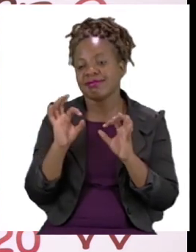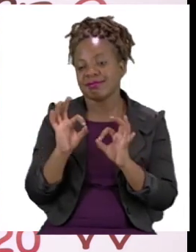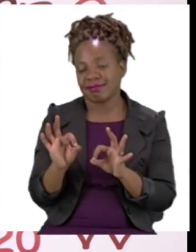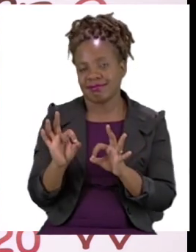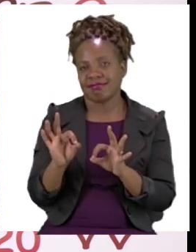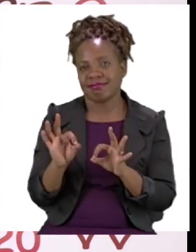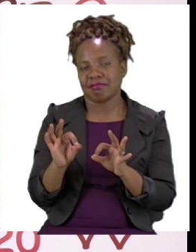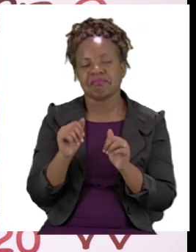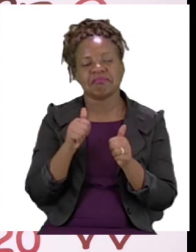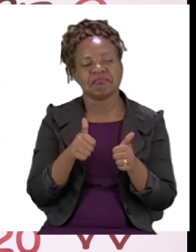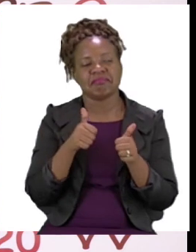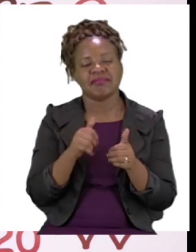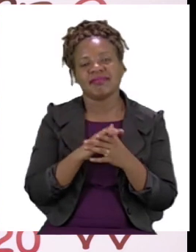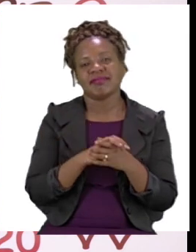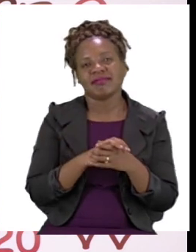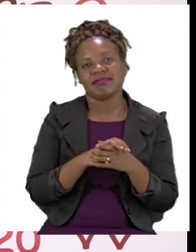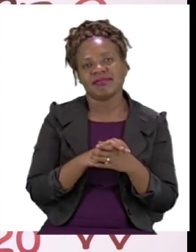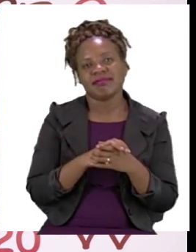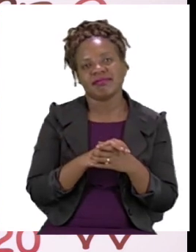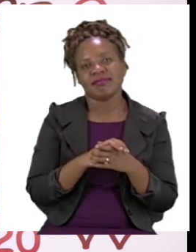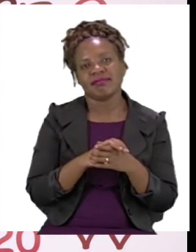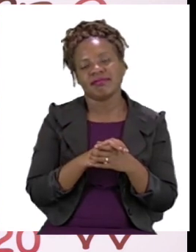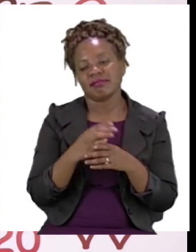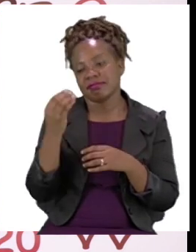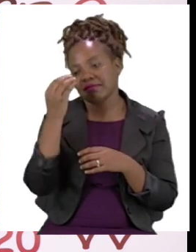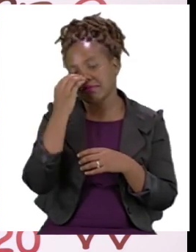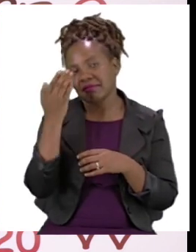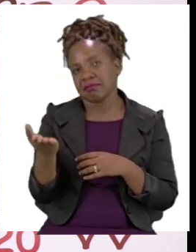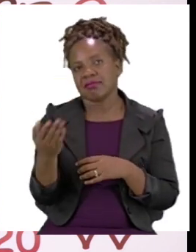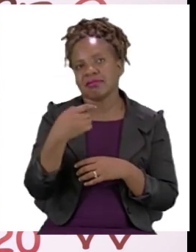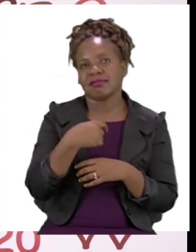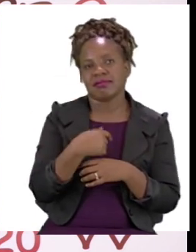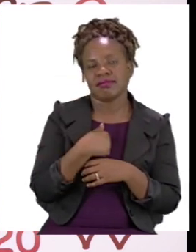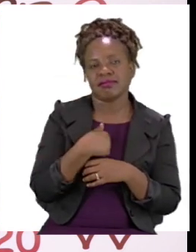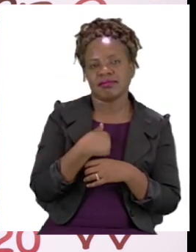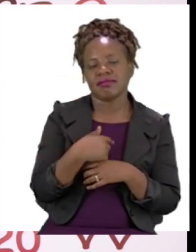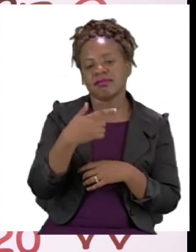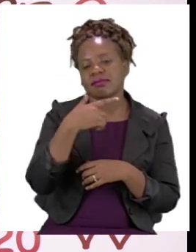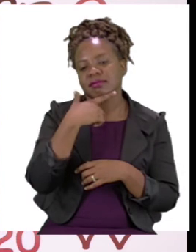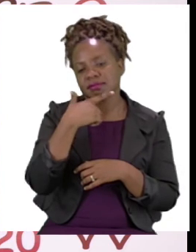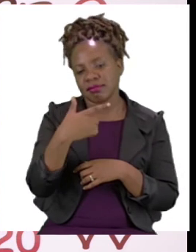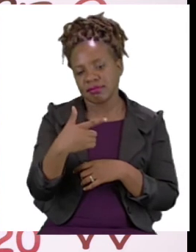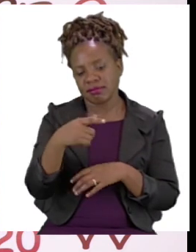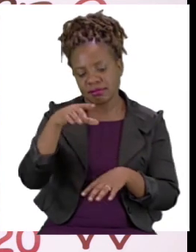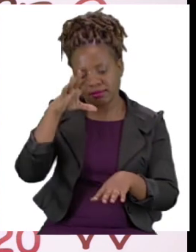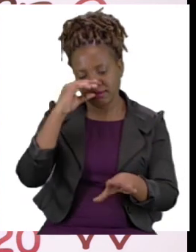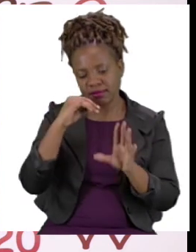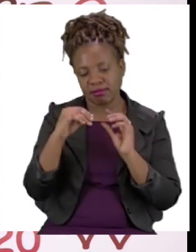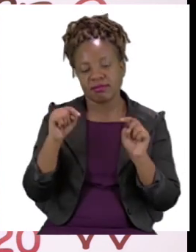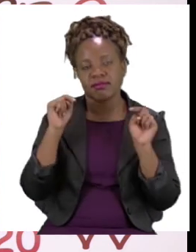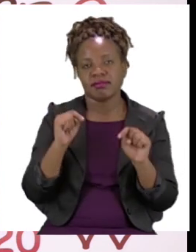That's good to know. So, from Zashi and I, we would like to say thank you for joining us today